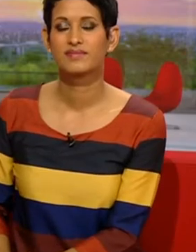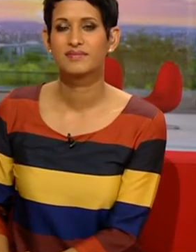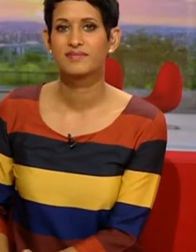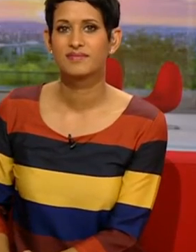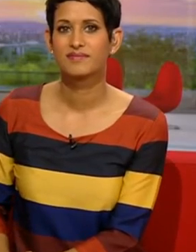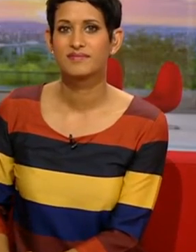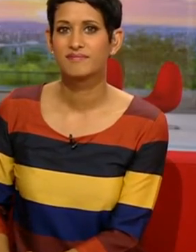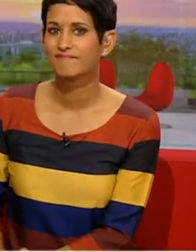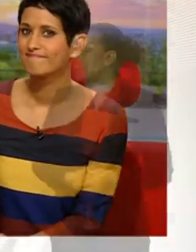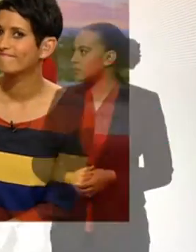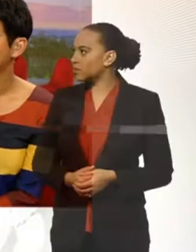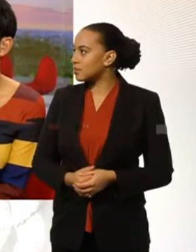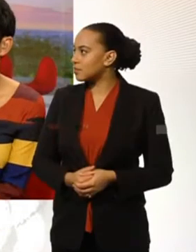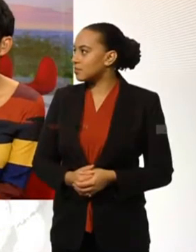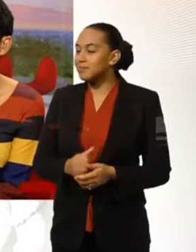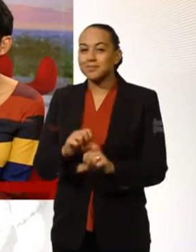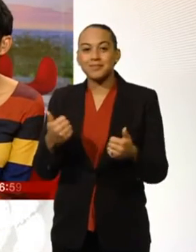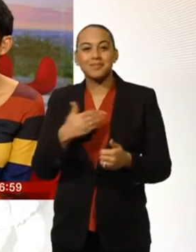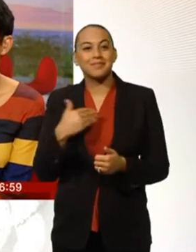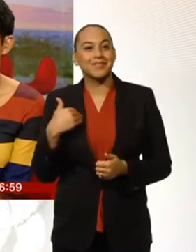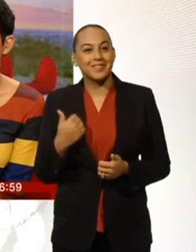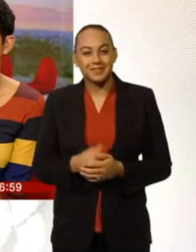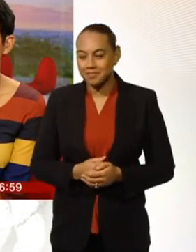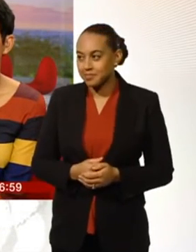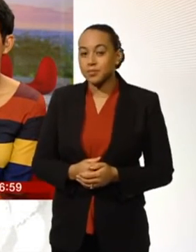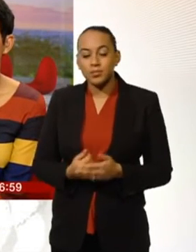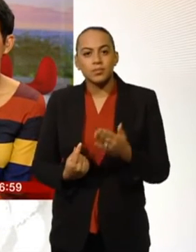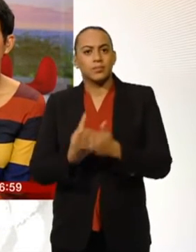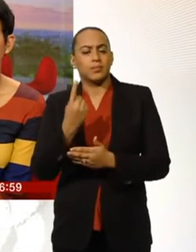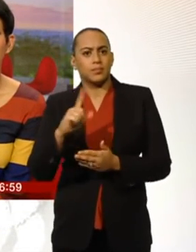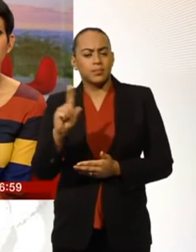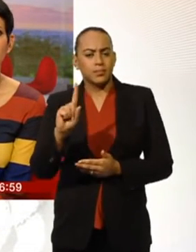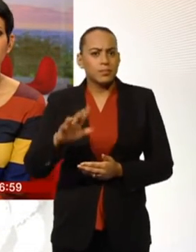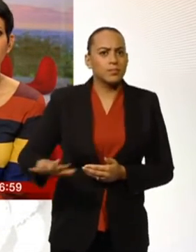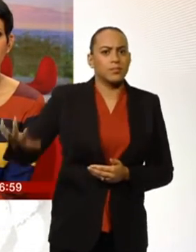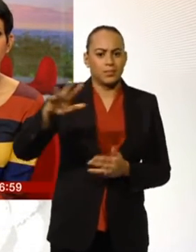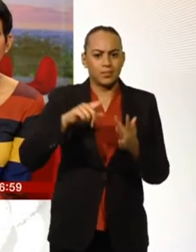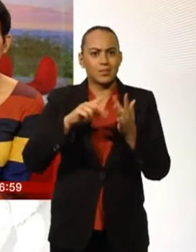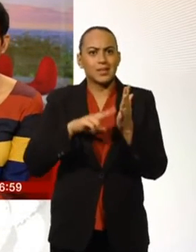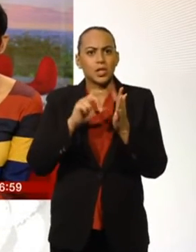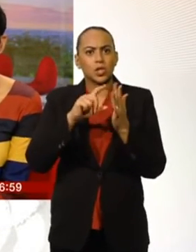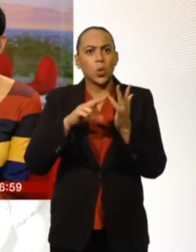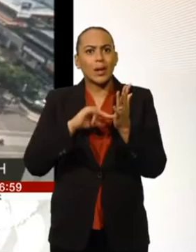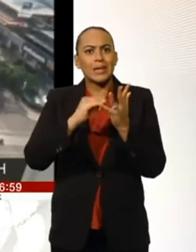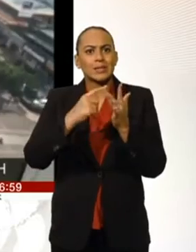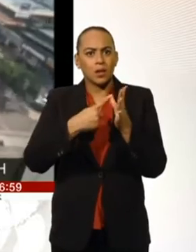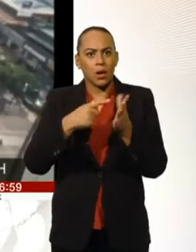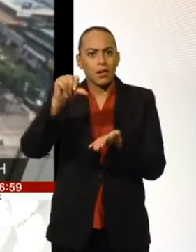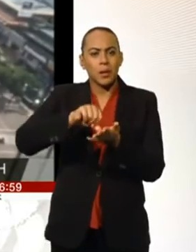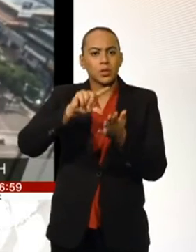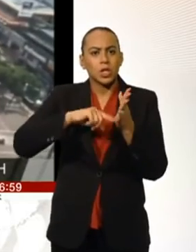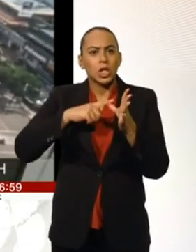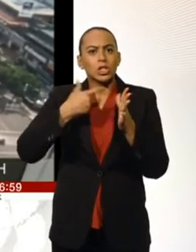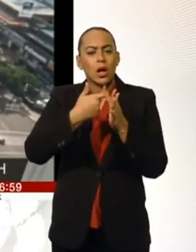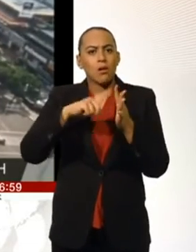Hello, this is Breakfast with Naga Manchetti and Charlie State. Gunfire and a series of bomb blasts hit the Indonesian capital, Jakarta. At least seven